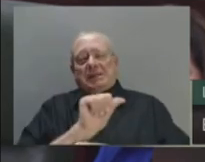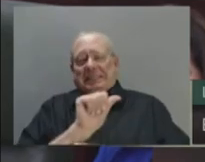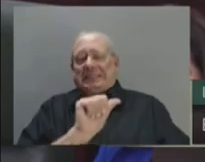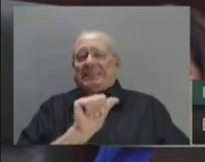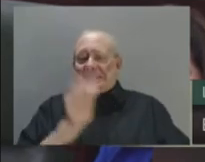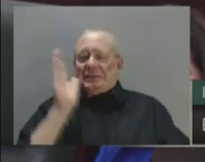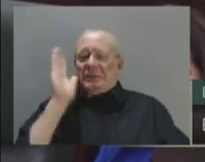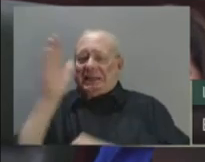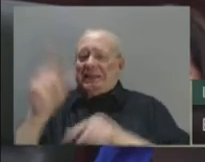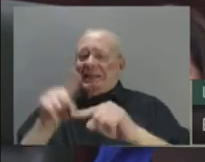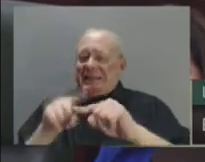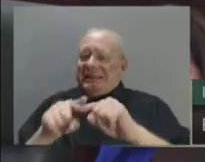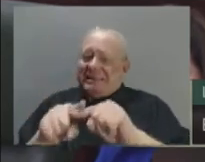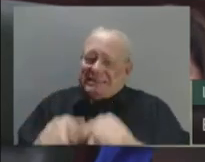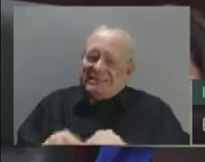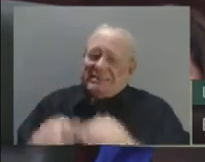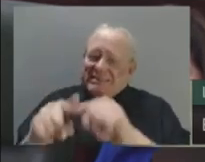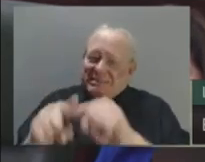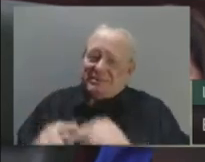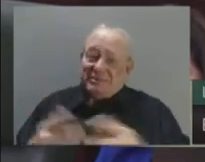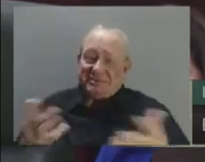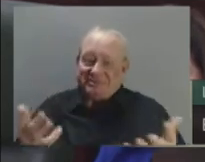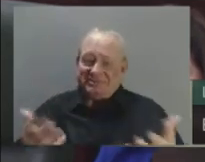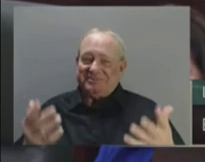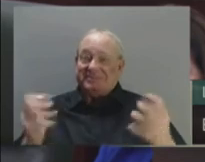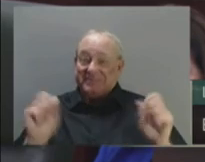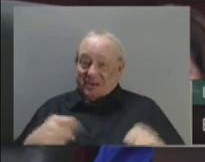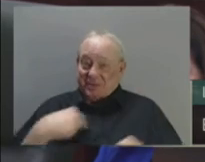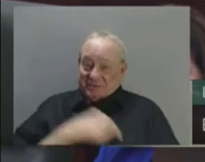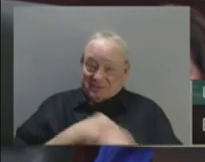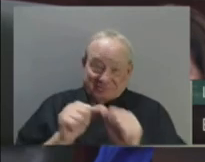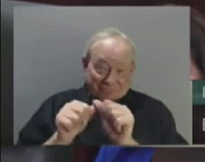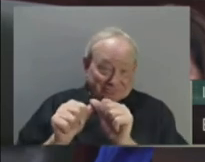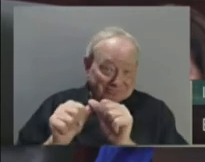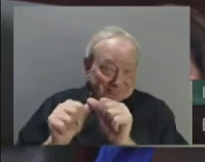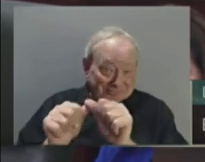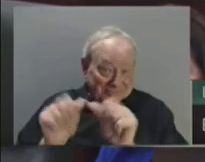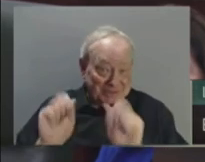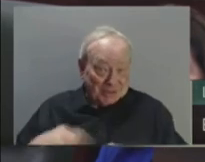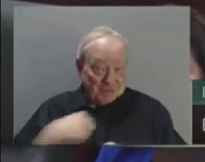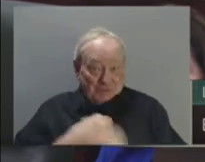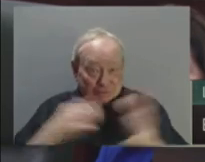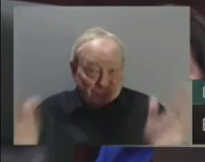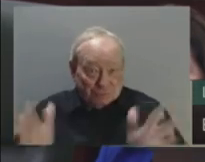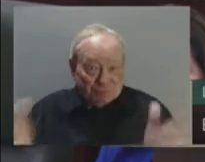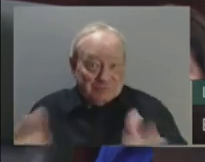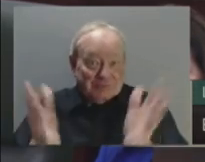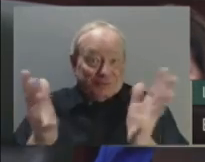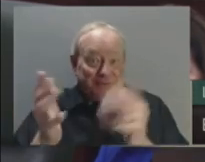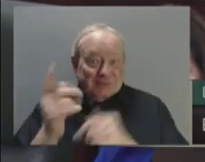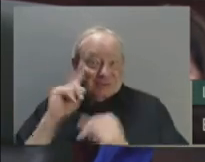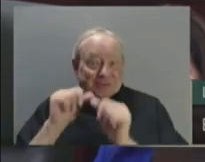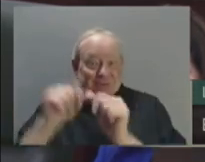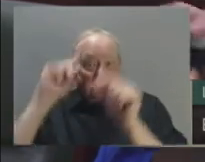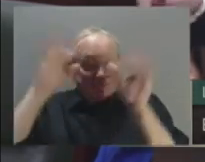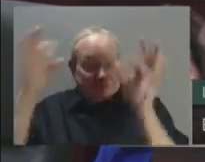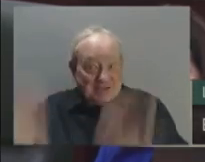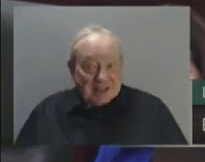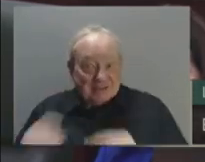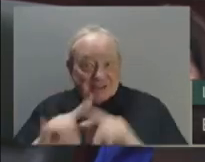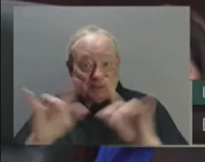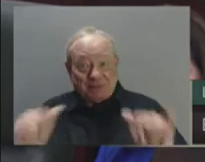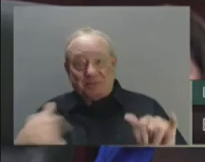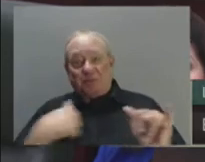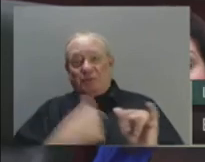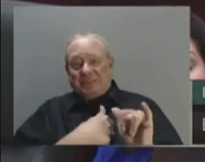and foster the character trait of self-determination, even in our compassion. There are examples every day